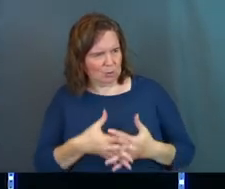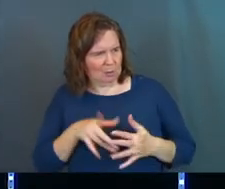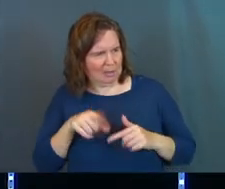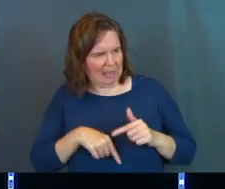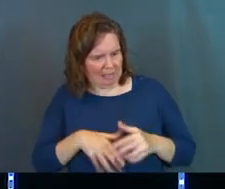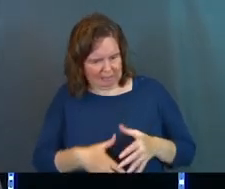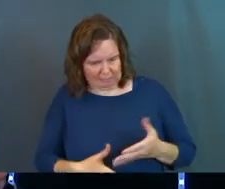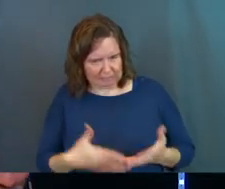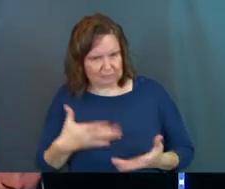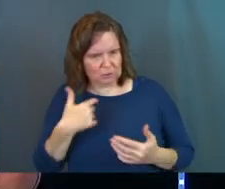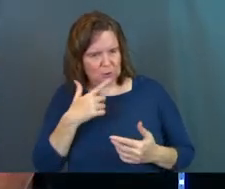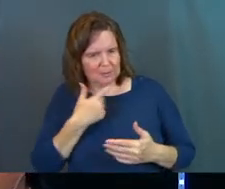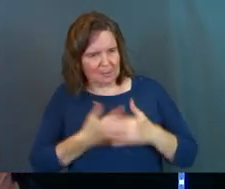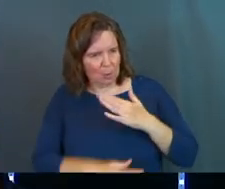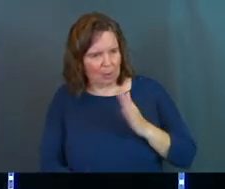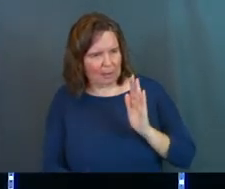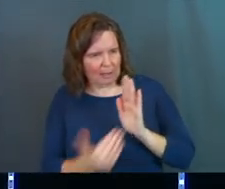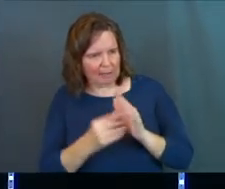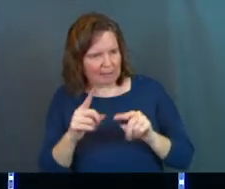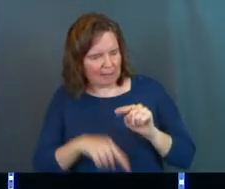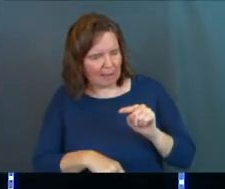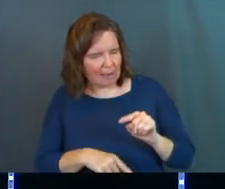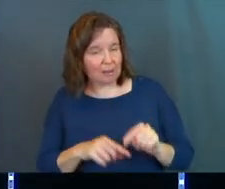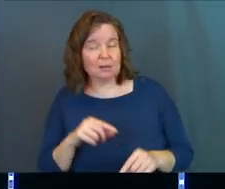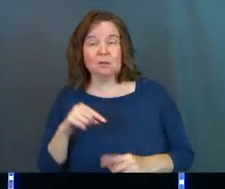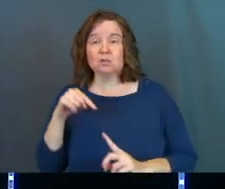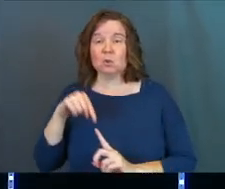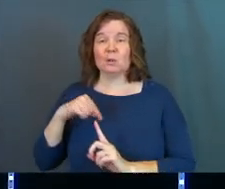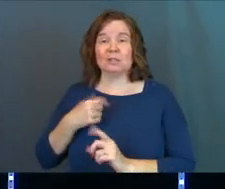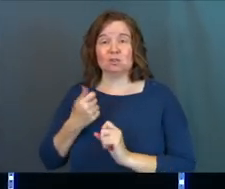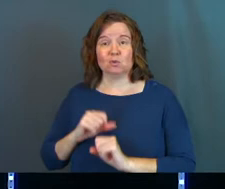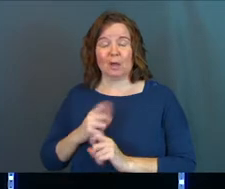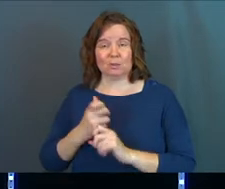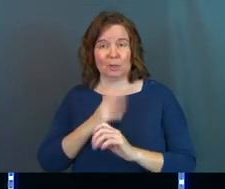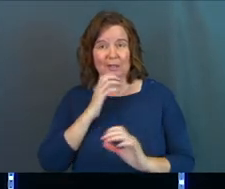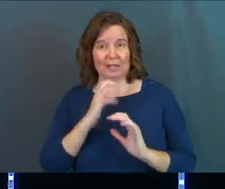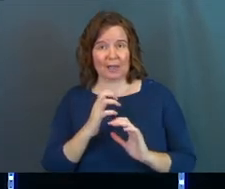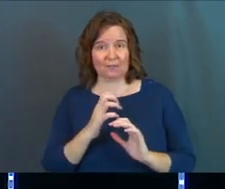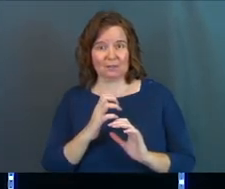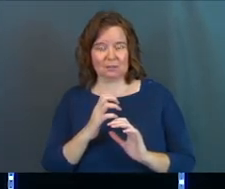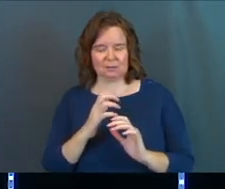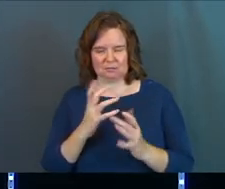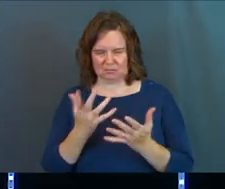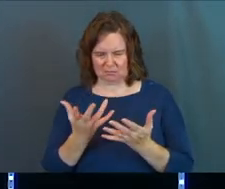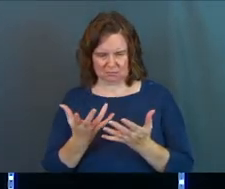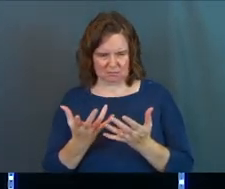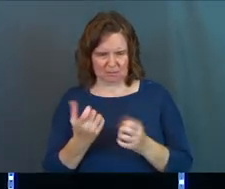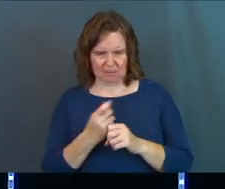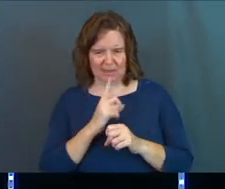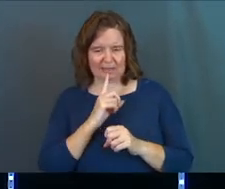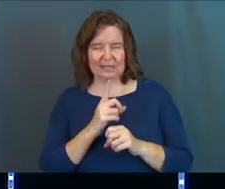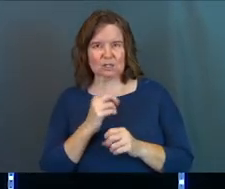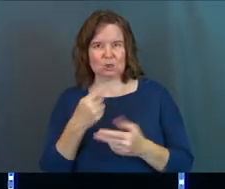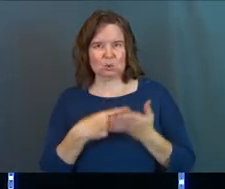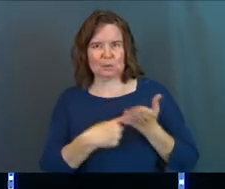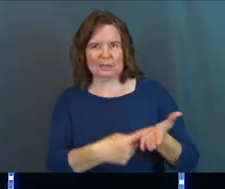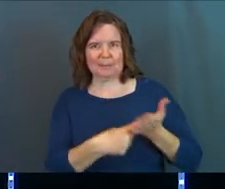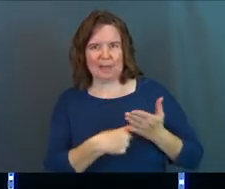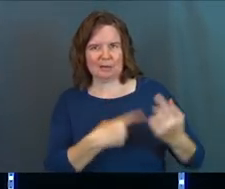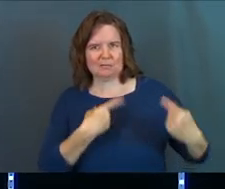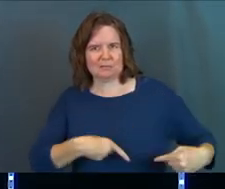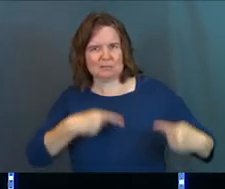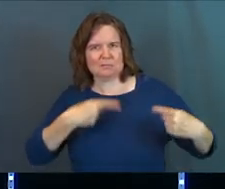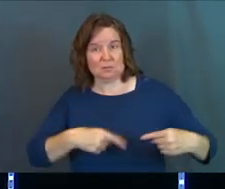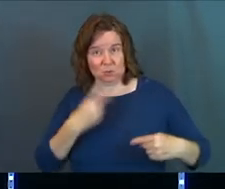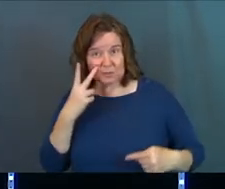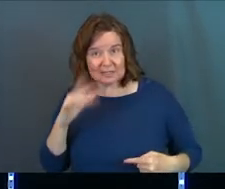their mother's womb to be born. So Nicodemus is trying to take the conversation and he's trying to make it into a debate. Do you see?